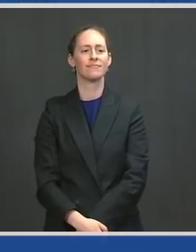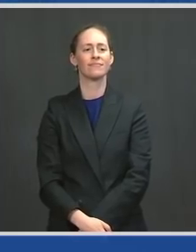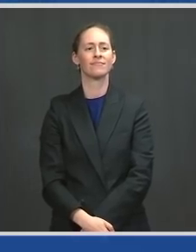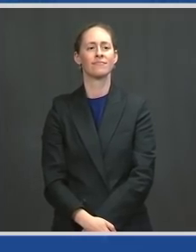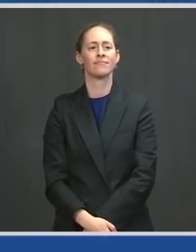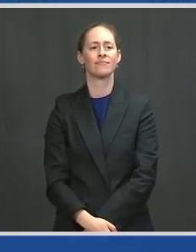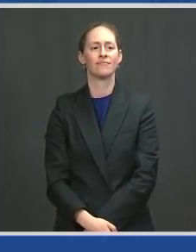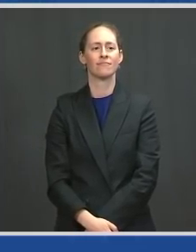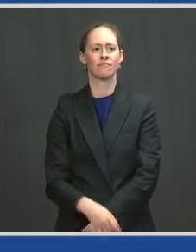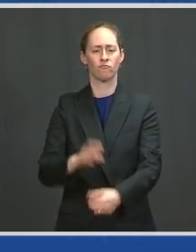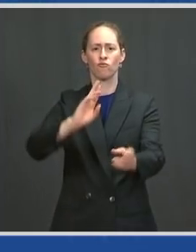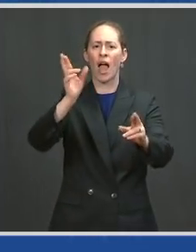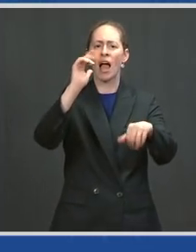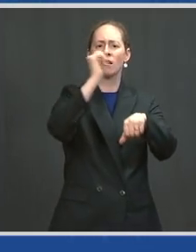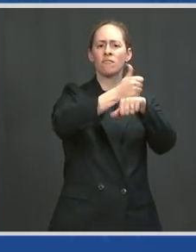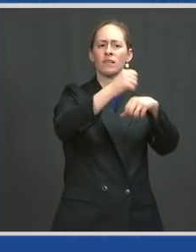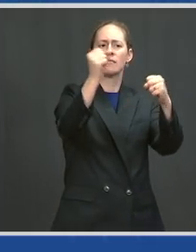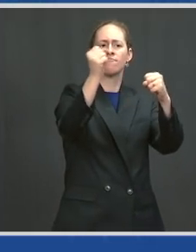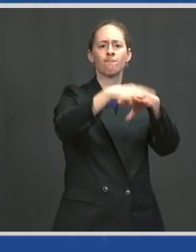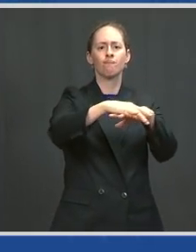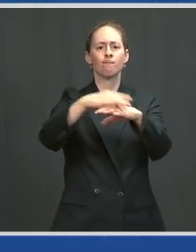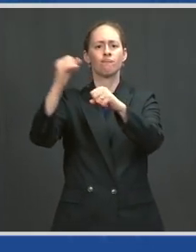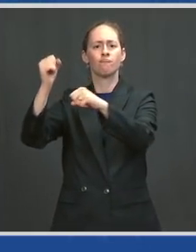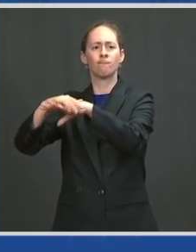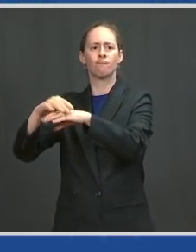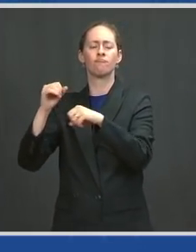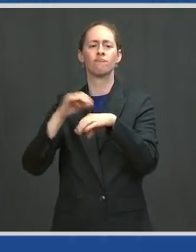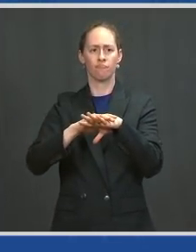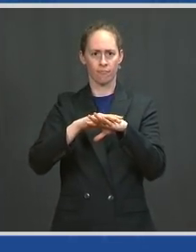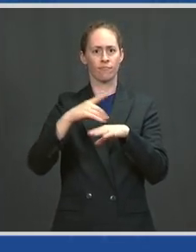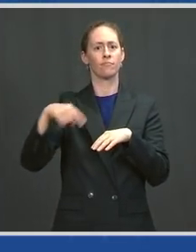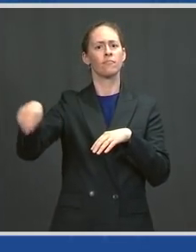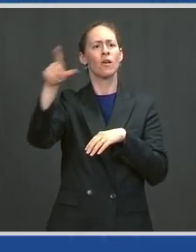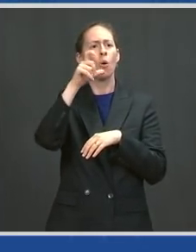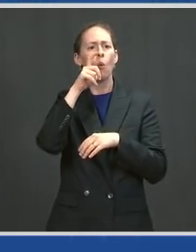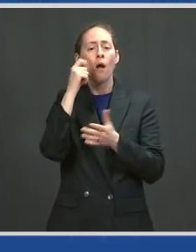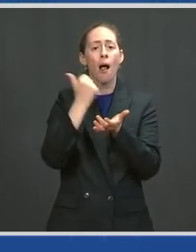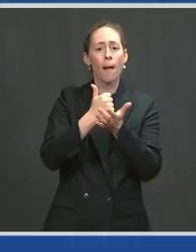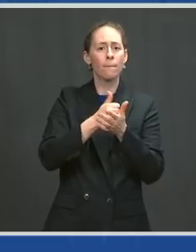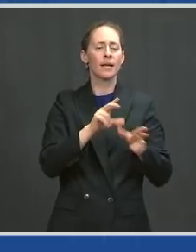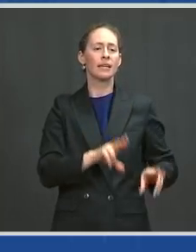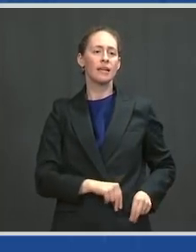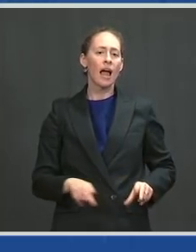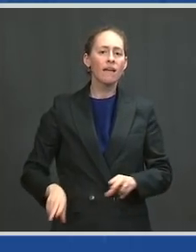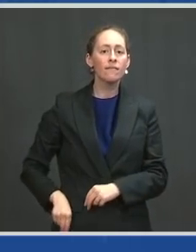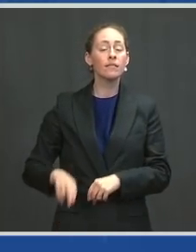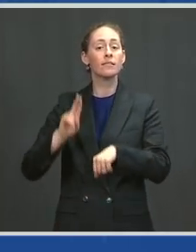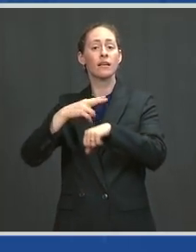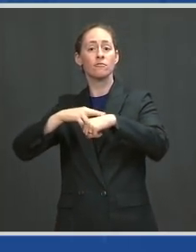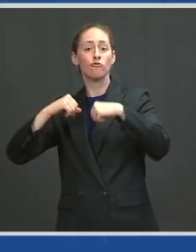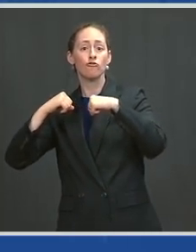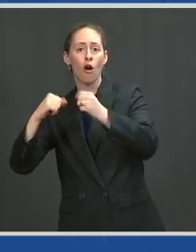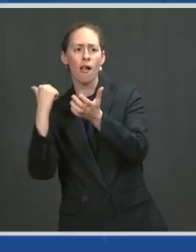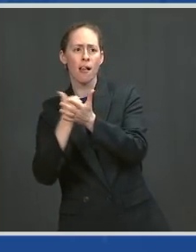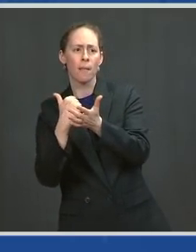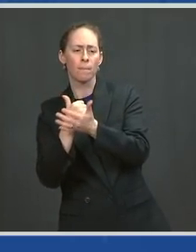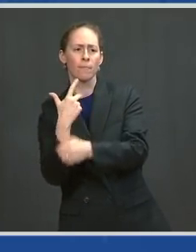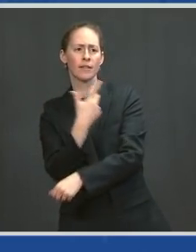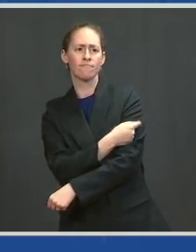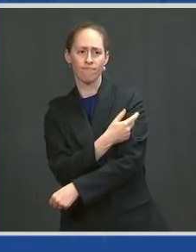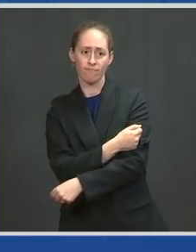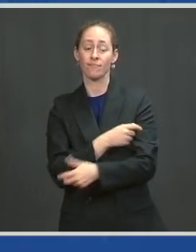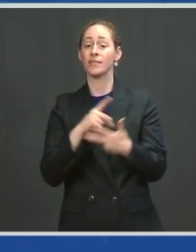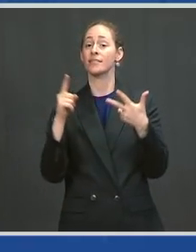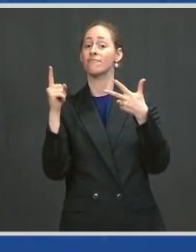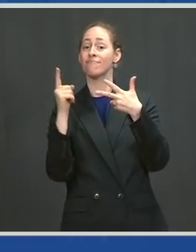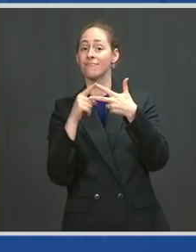and the United States Navy in partnership with Virginia. Second reason that we succeeded is governors like Governor